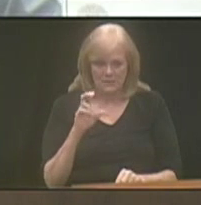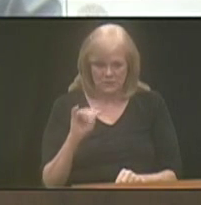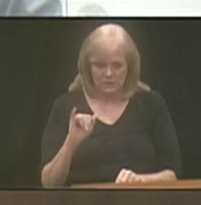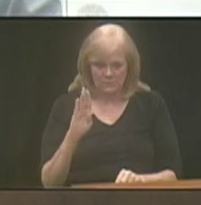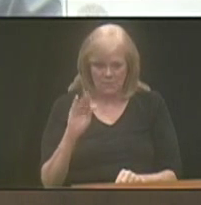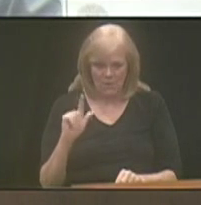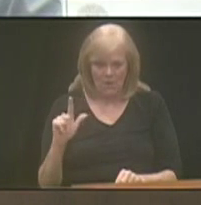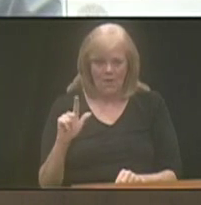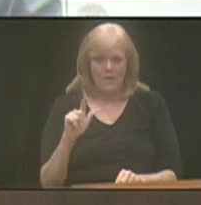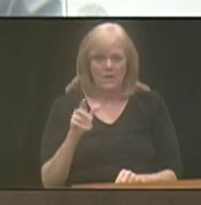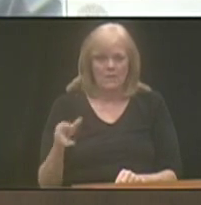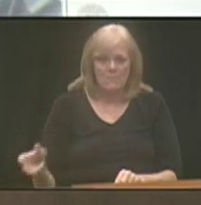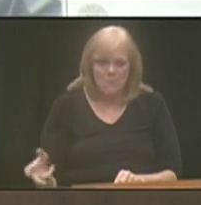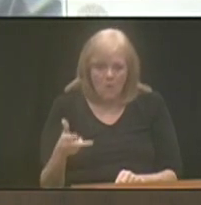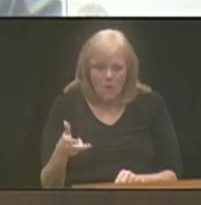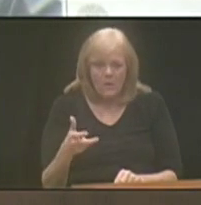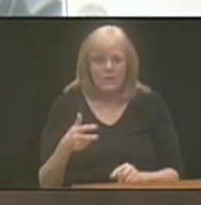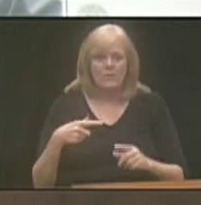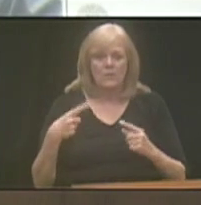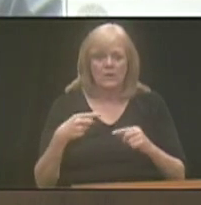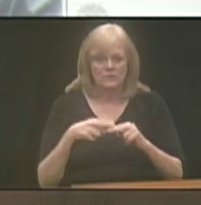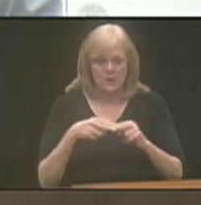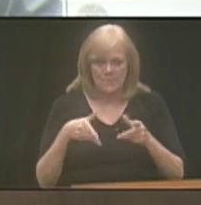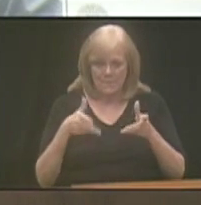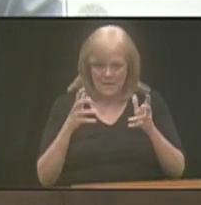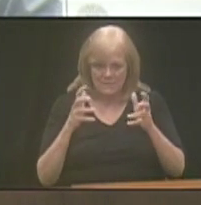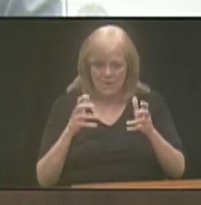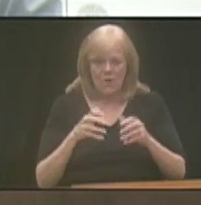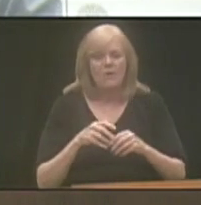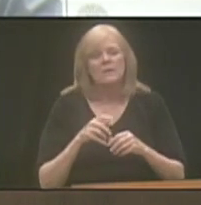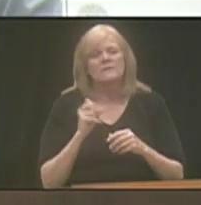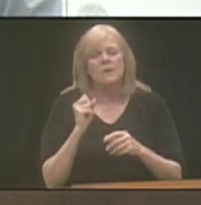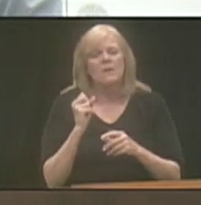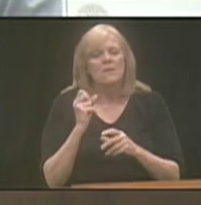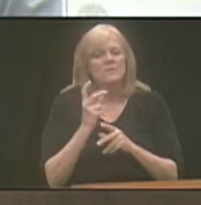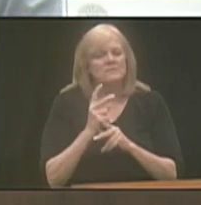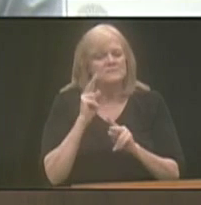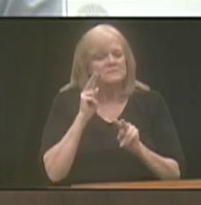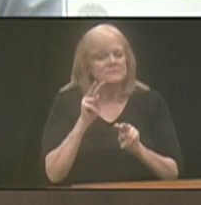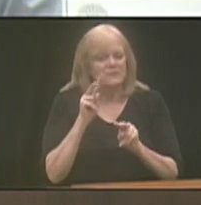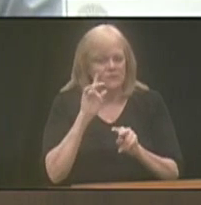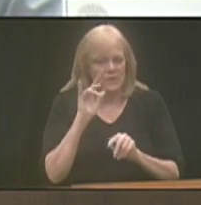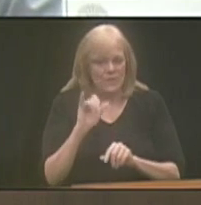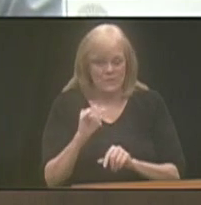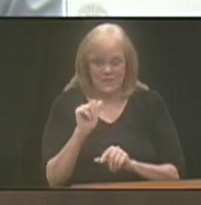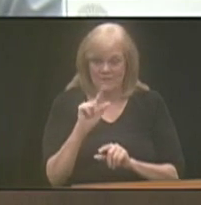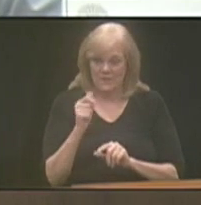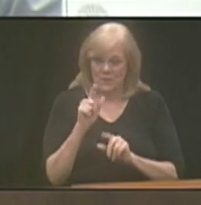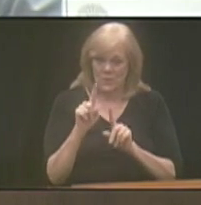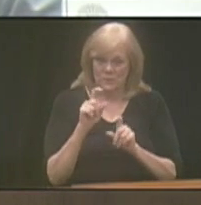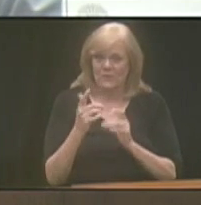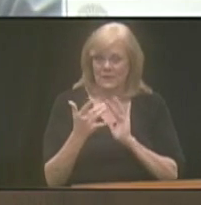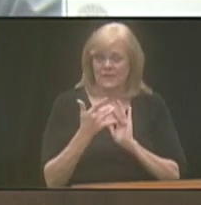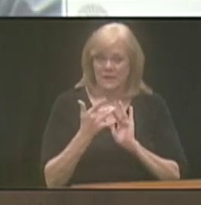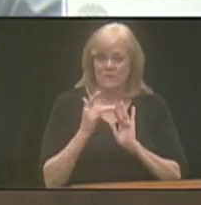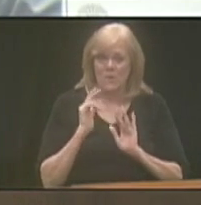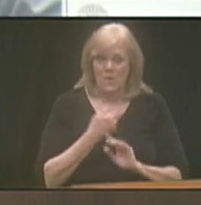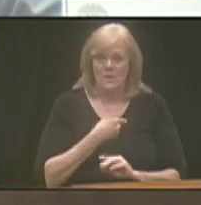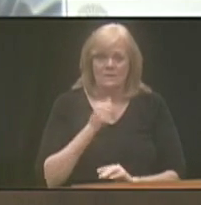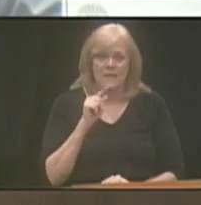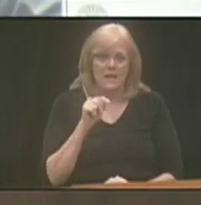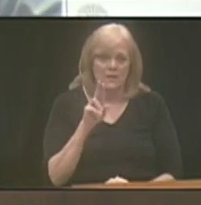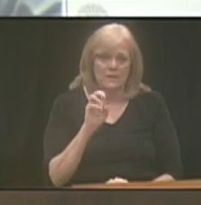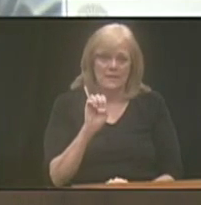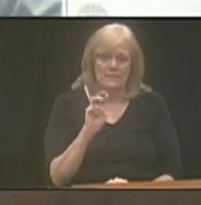bowling, wheelchair basketball. So keep an eye out for those. And if you have questions, you can certainly get a hold of us at